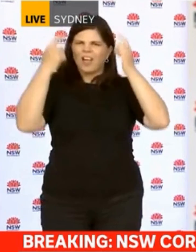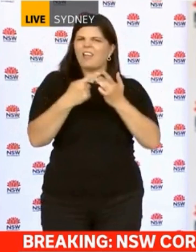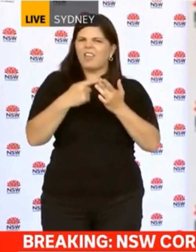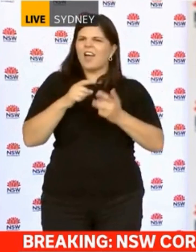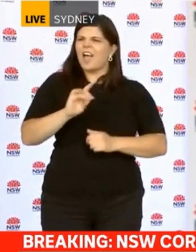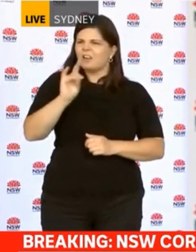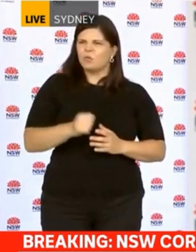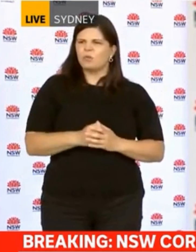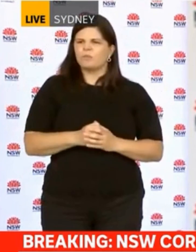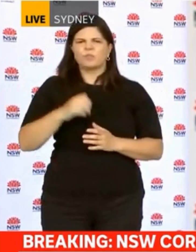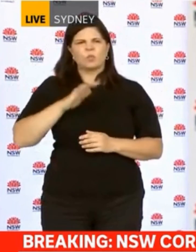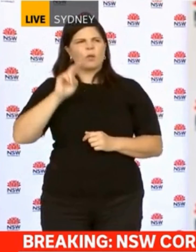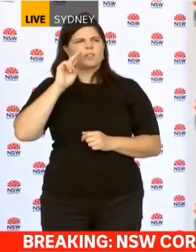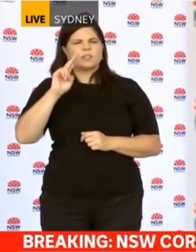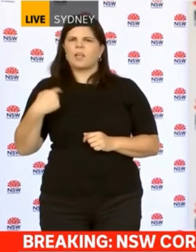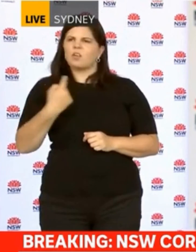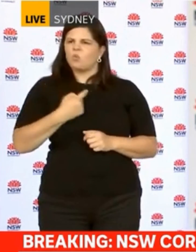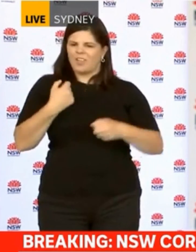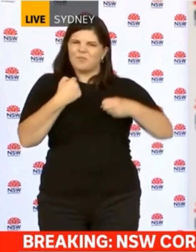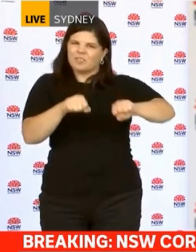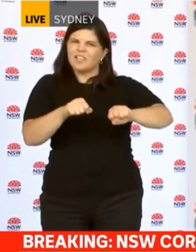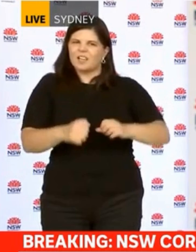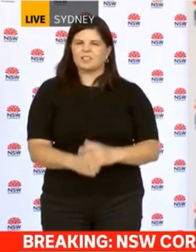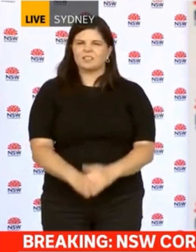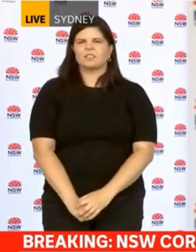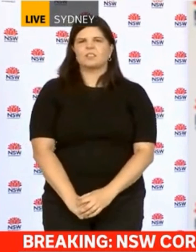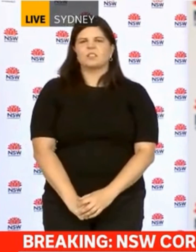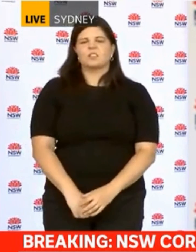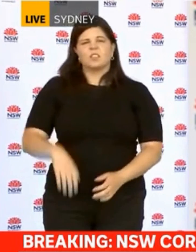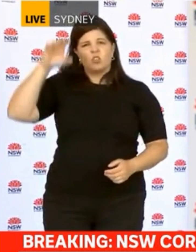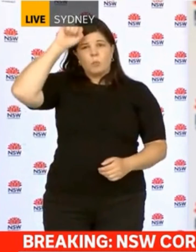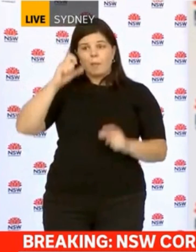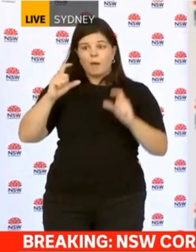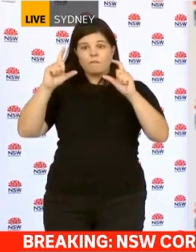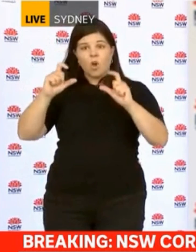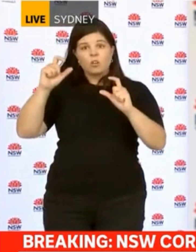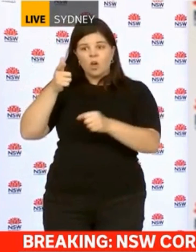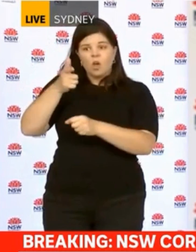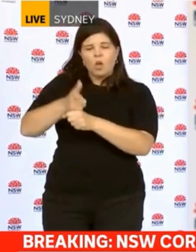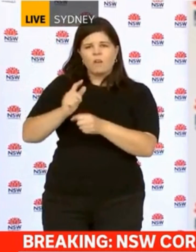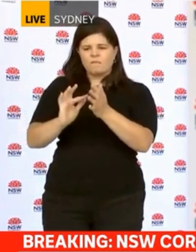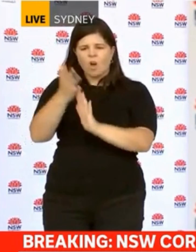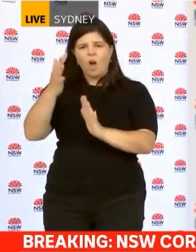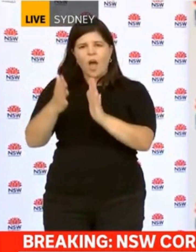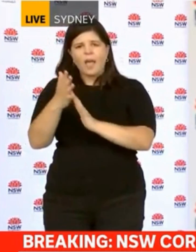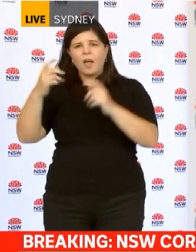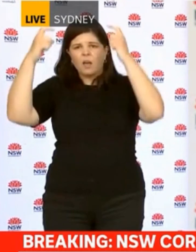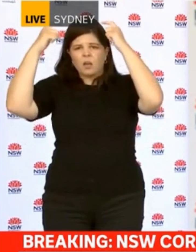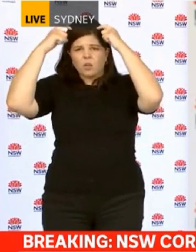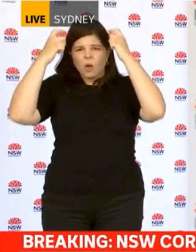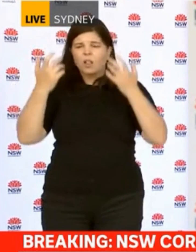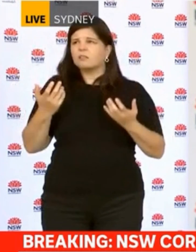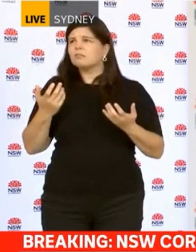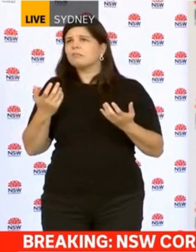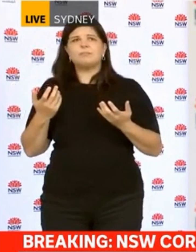strong policy position in relation to protecting those species, especially when we recall those images of what happened during the bushfires. And